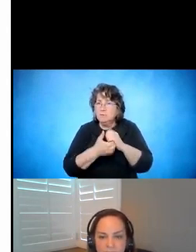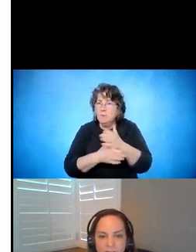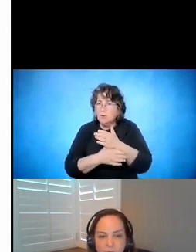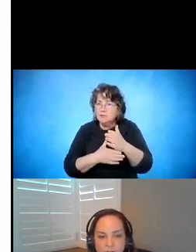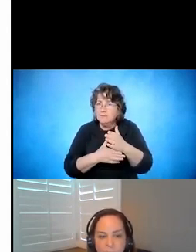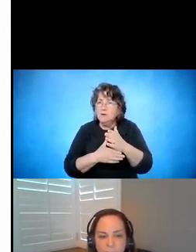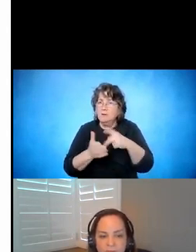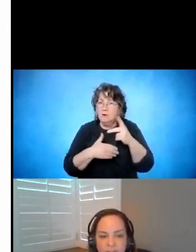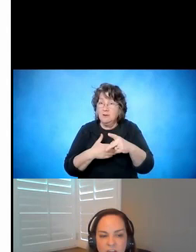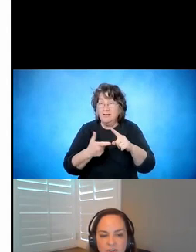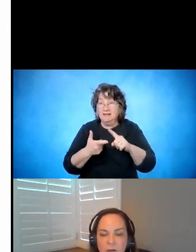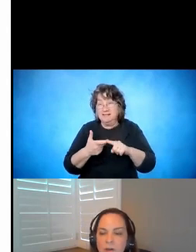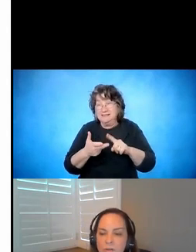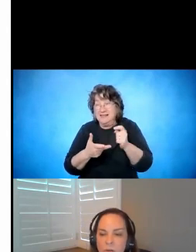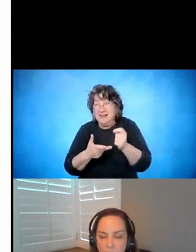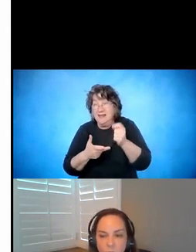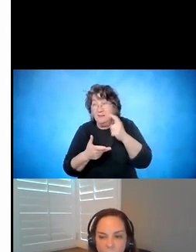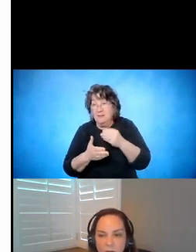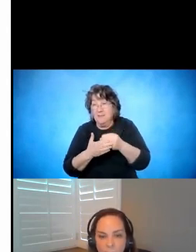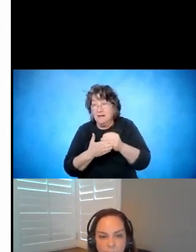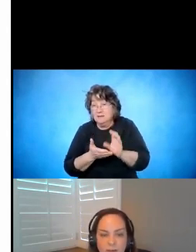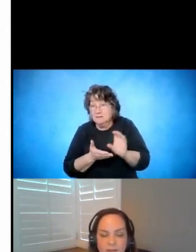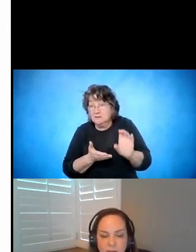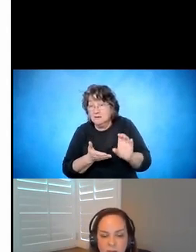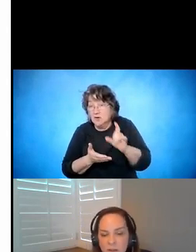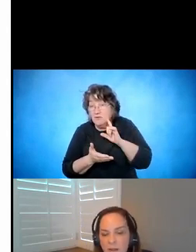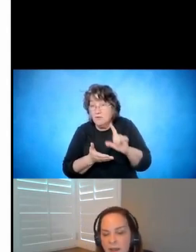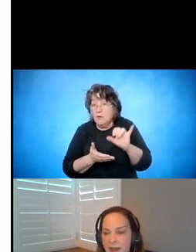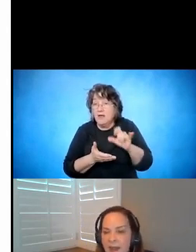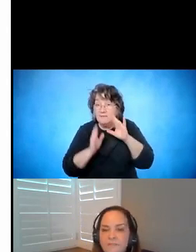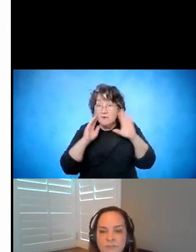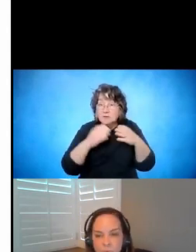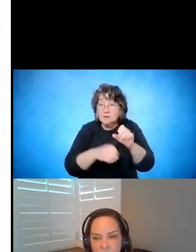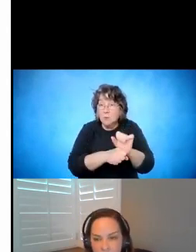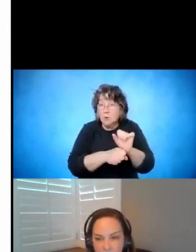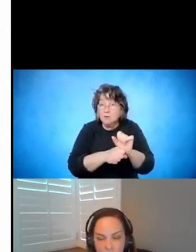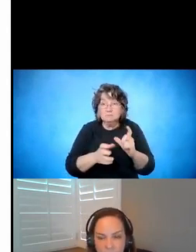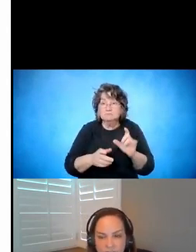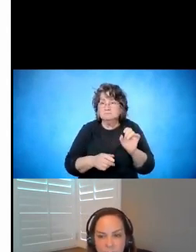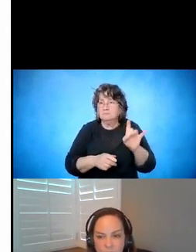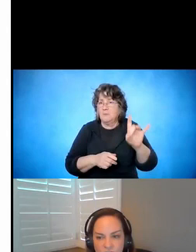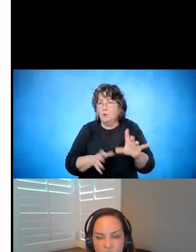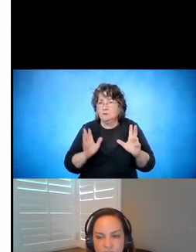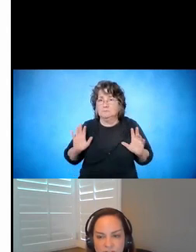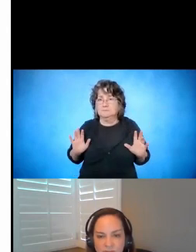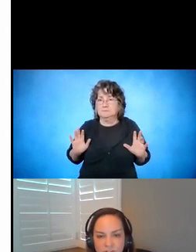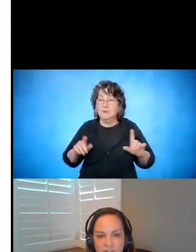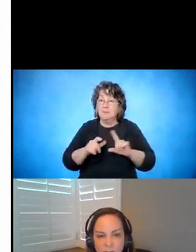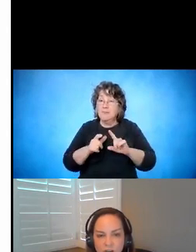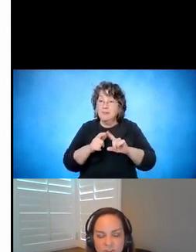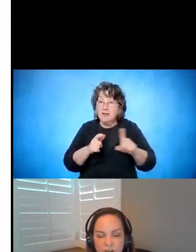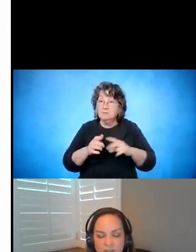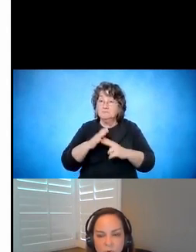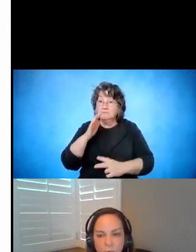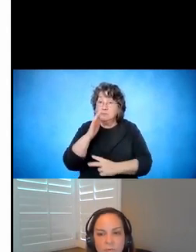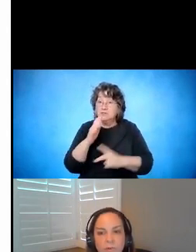money by the California Department of Education to work on employment. After we started with the Bridges to Use Self-Sufficiency